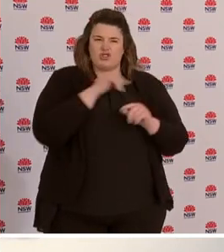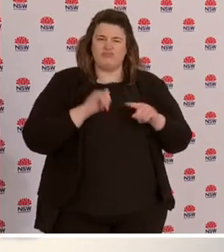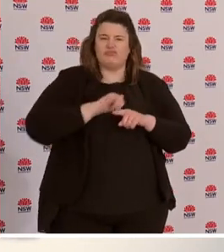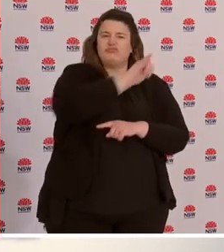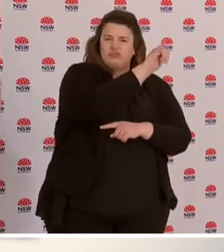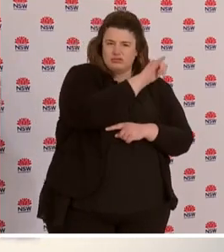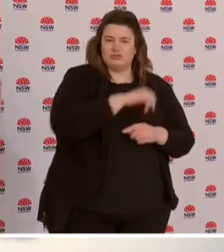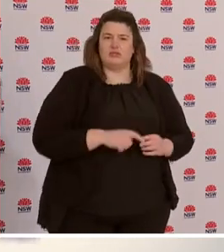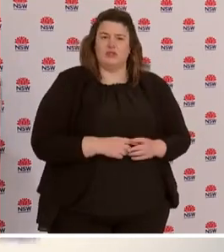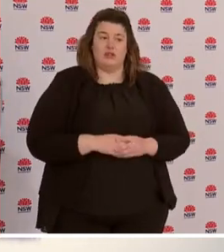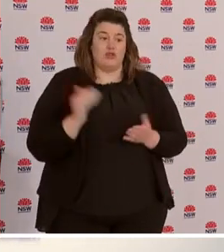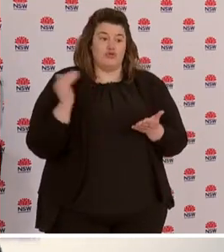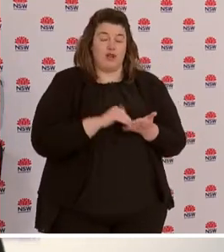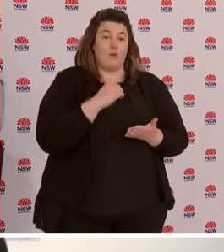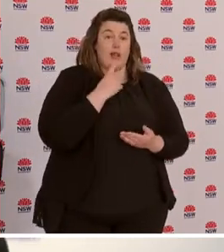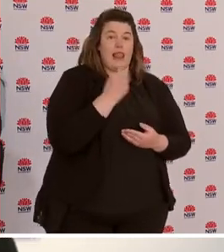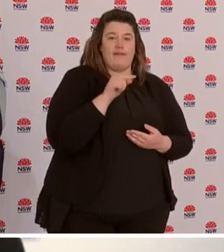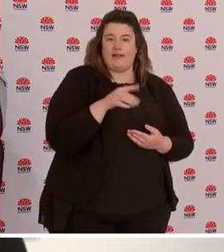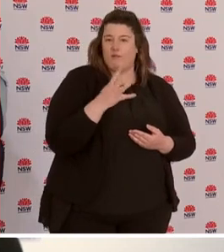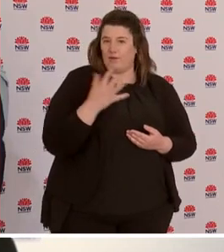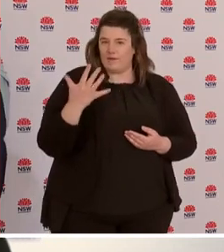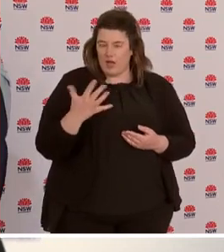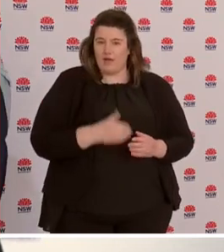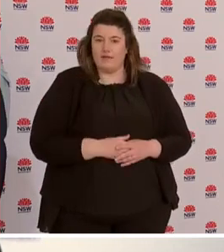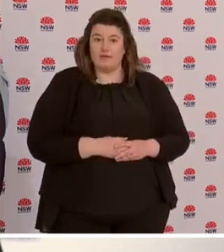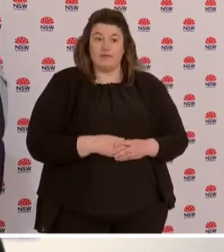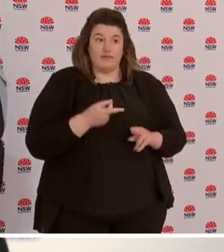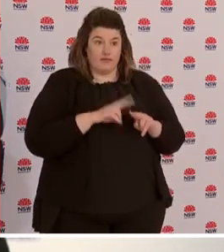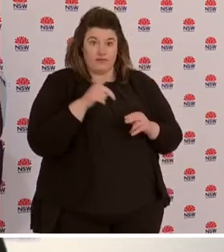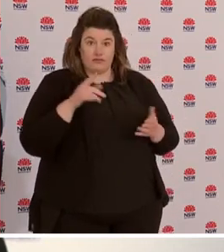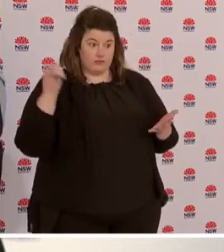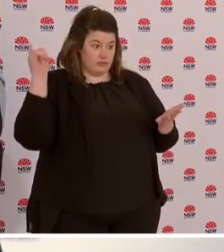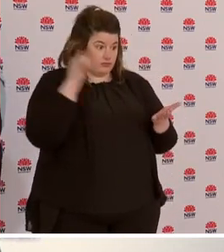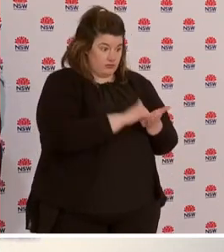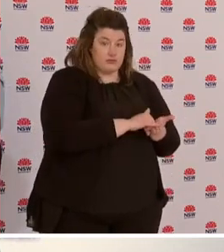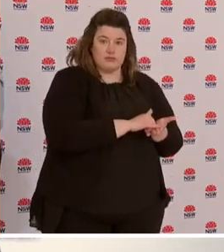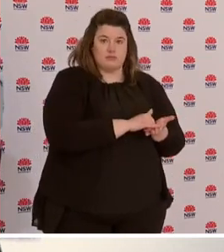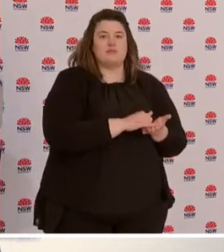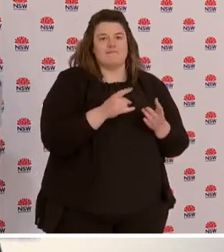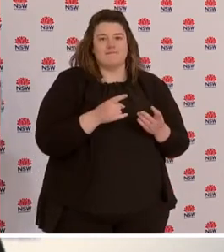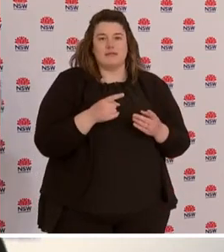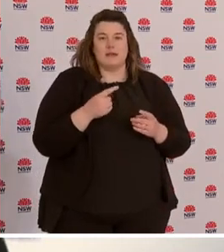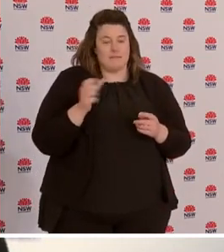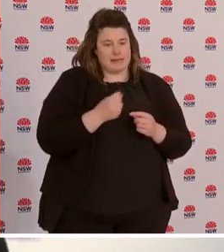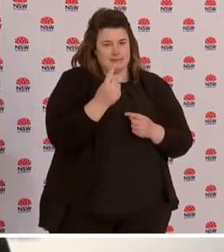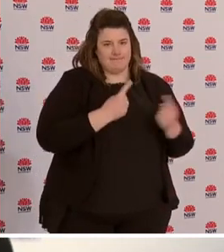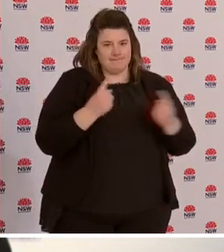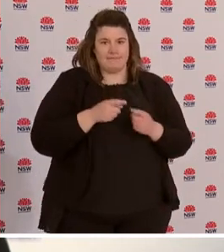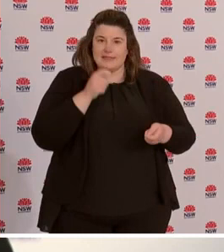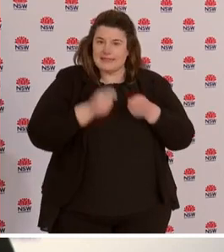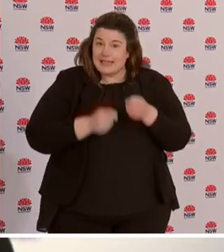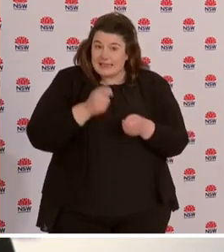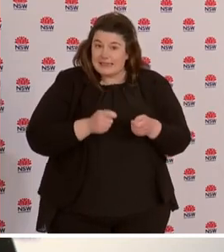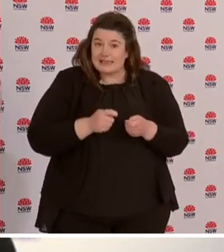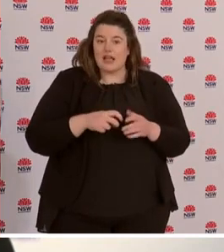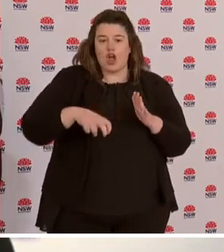1145. Anybody who was on this flight is a close contact must get tested and isolated for 14 days from the